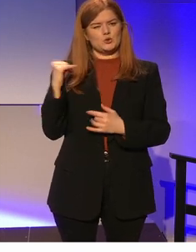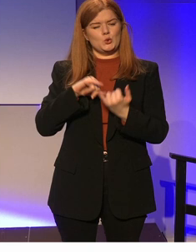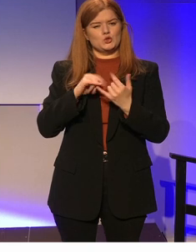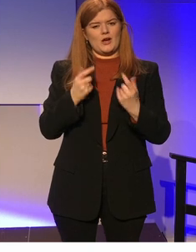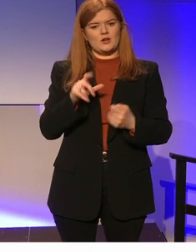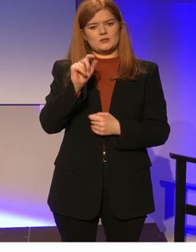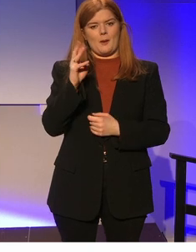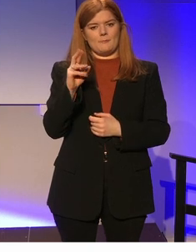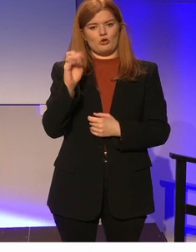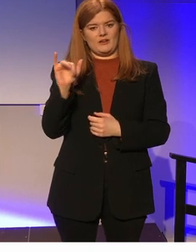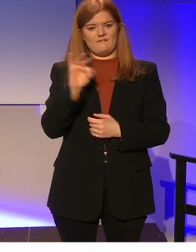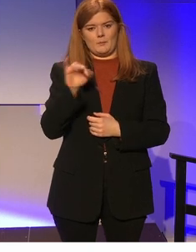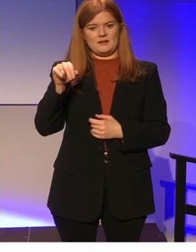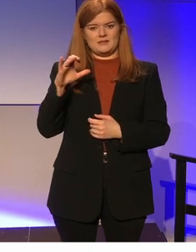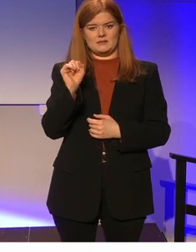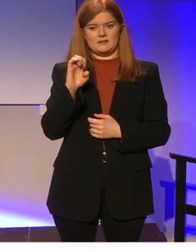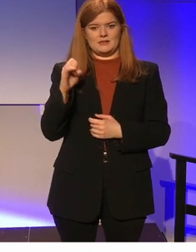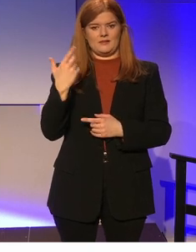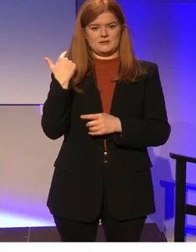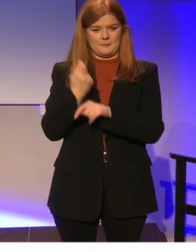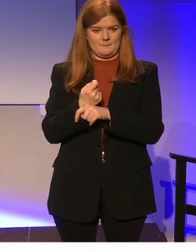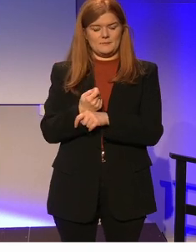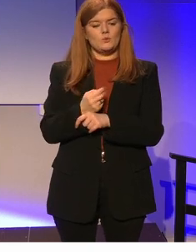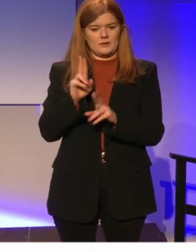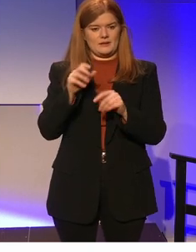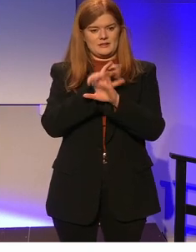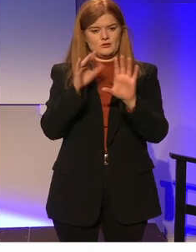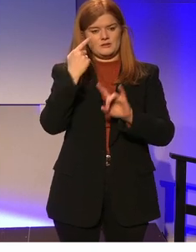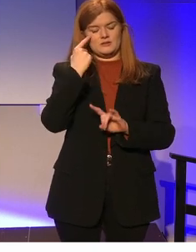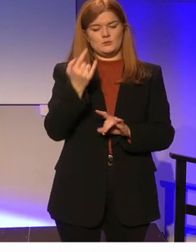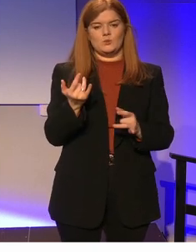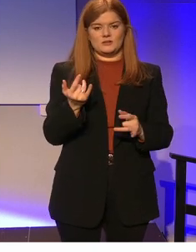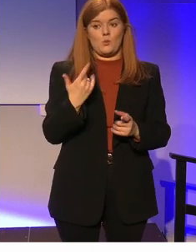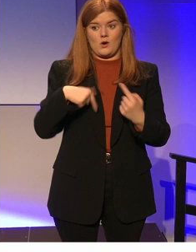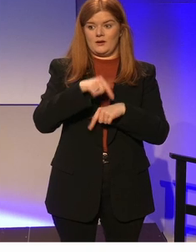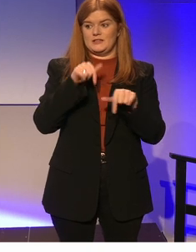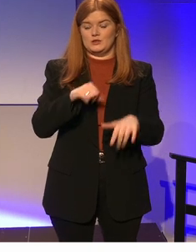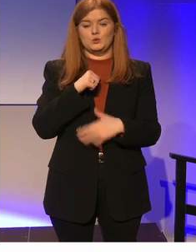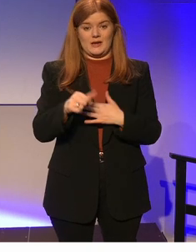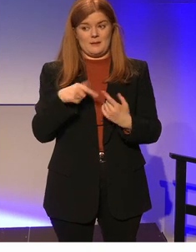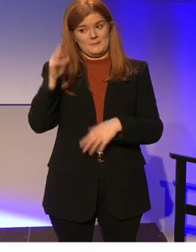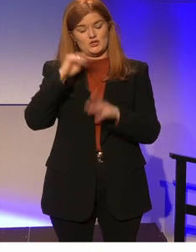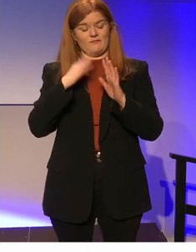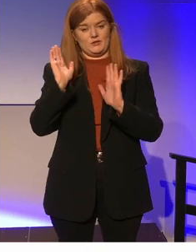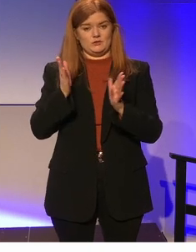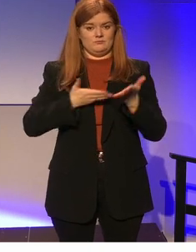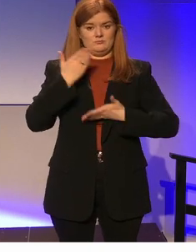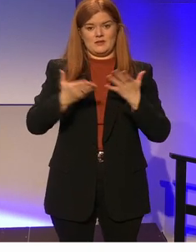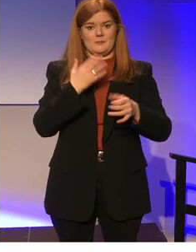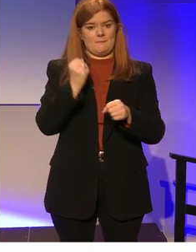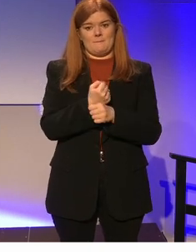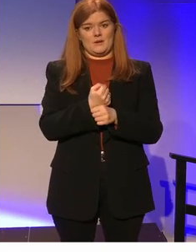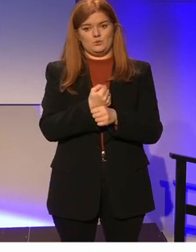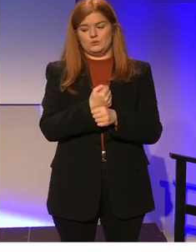was a chair also of the NCSE. And we can see and, you know, we're all here today and the Minister has spoken in relation